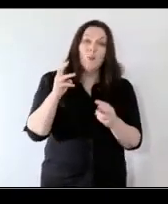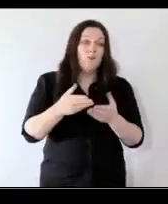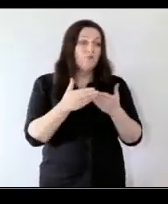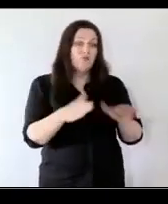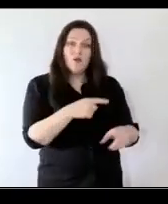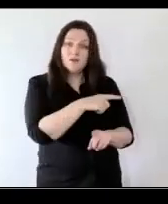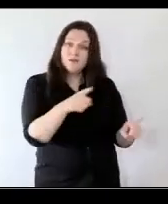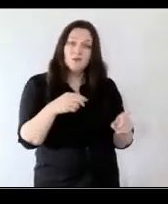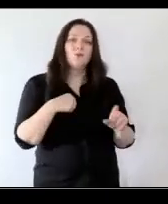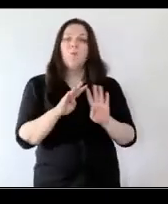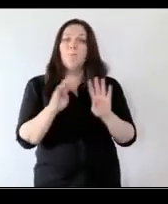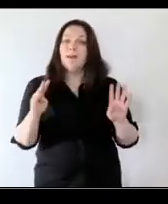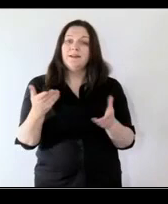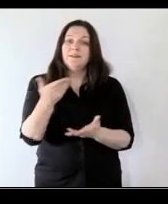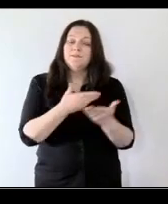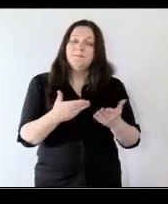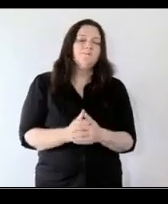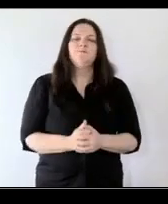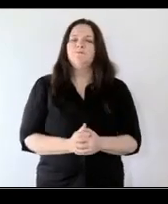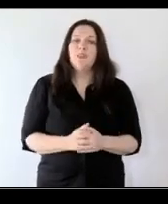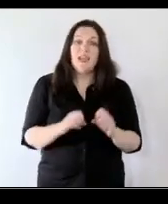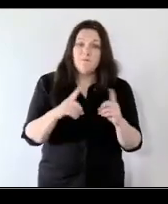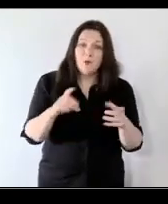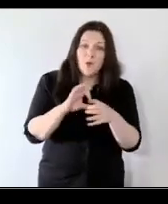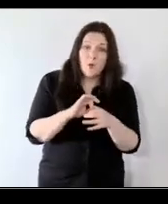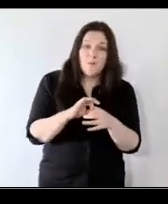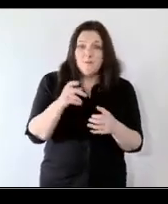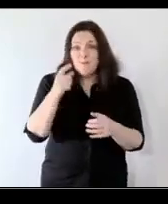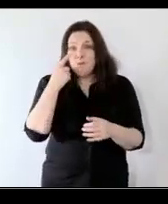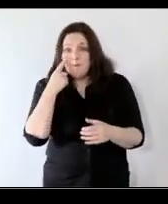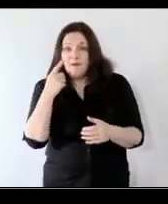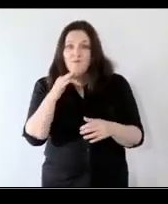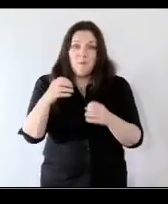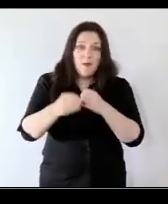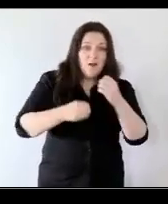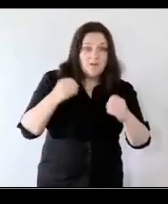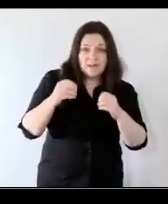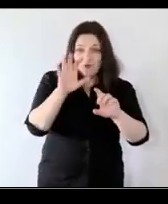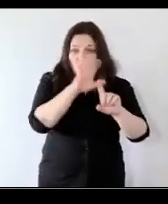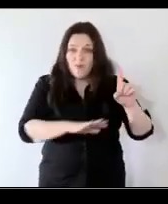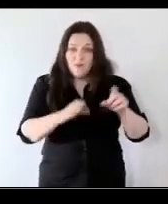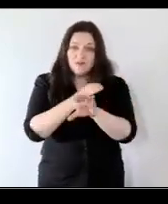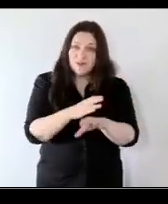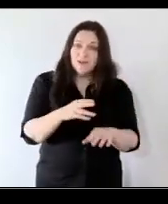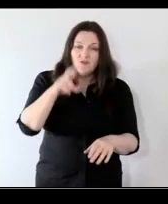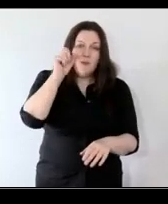this out now to our panelists everybody at home dialing in or from offices around the country reminder do post